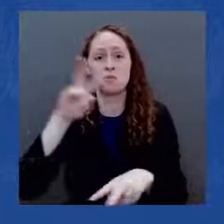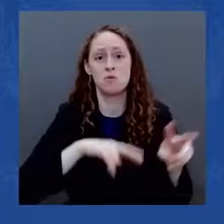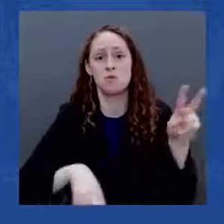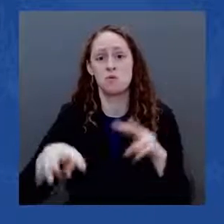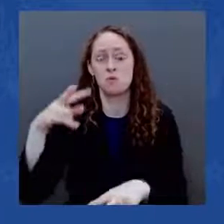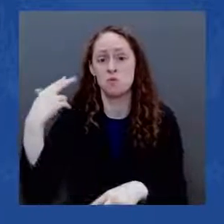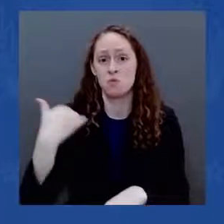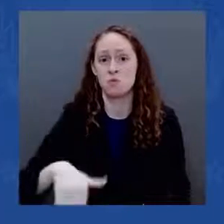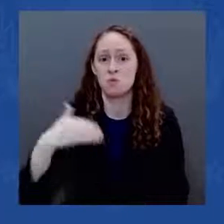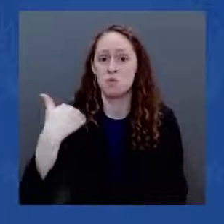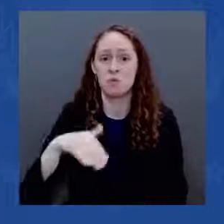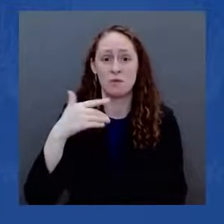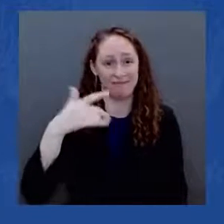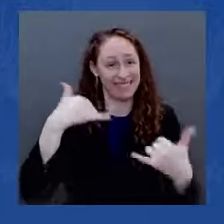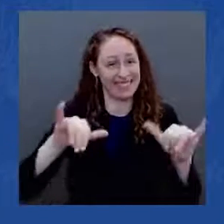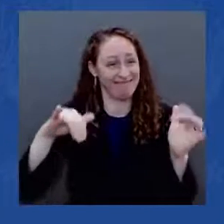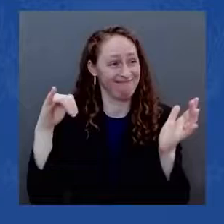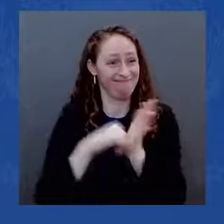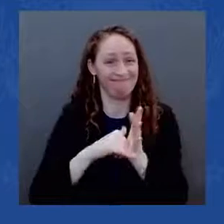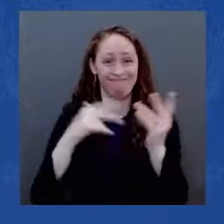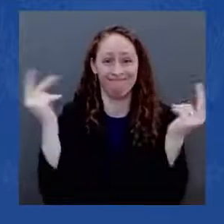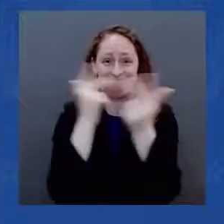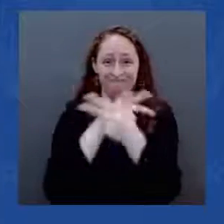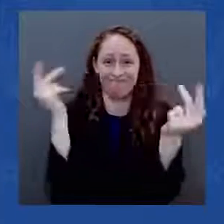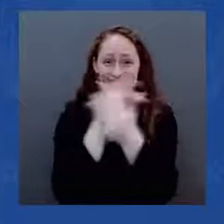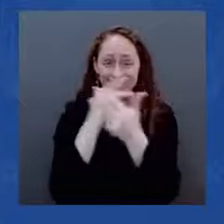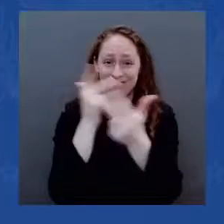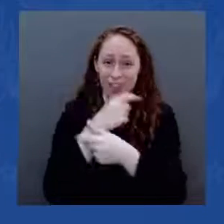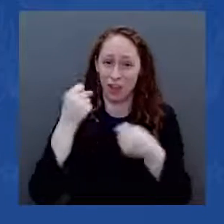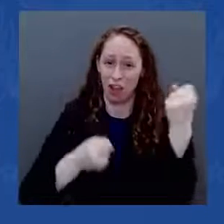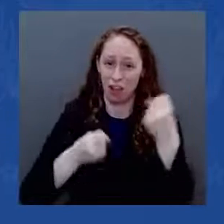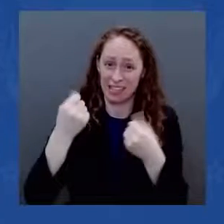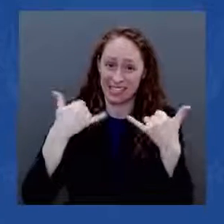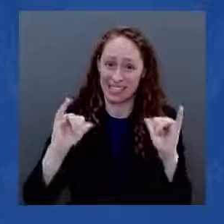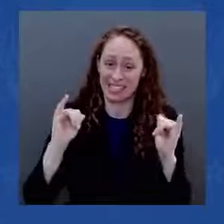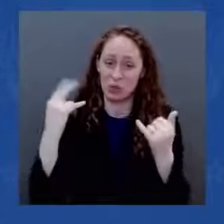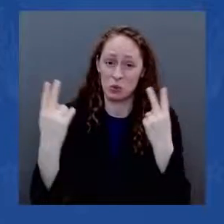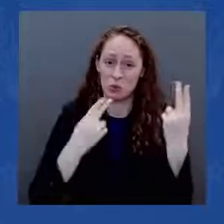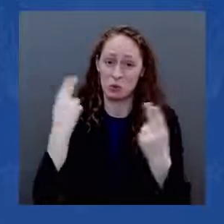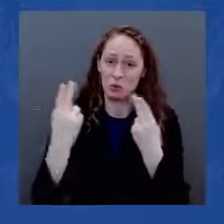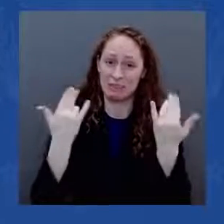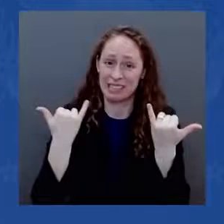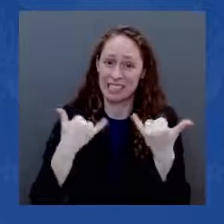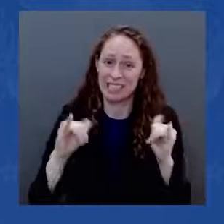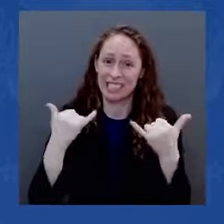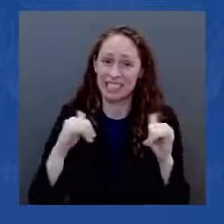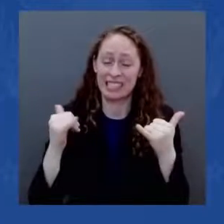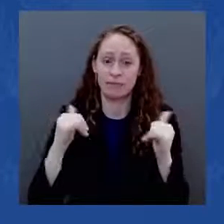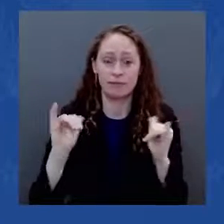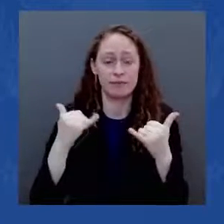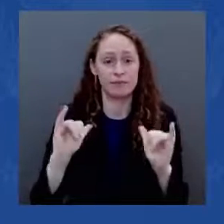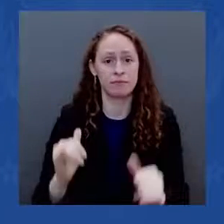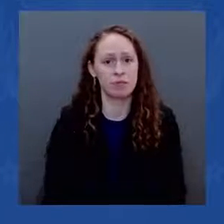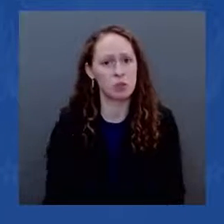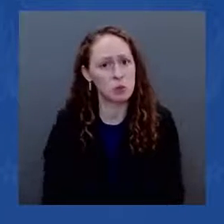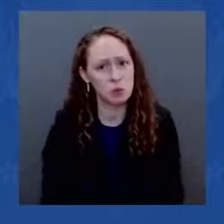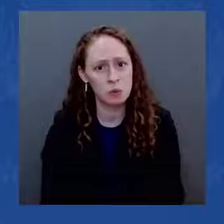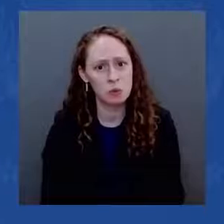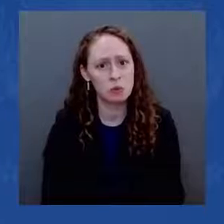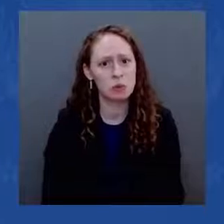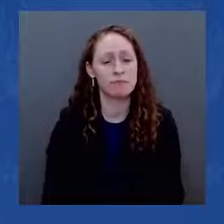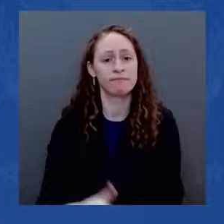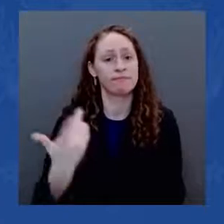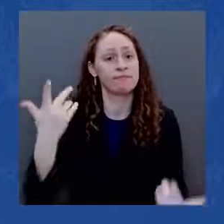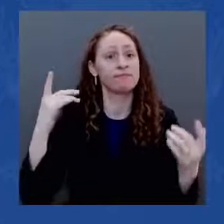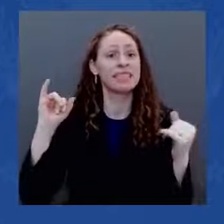into it, causing backups and accidents. Today, the Secretary of Transportation, Pete Buttigieg, is in Philadelphia at the